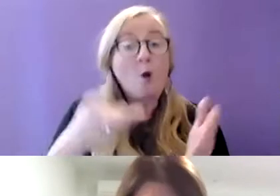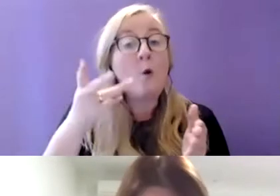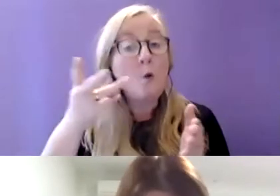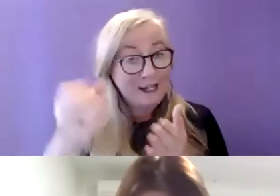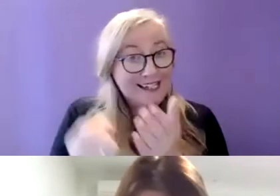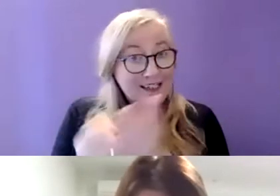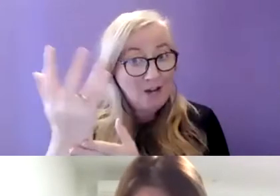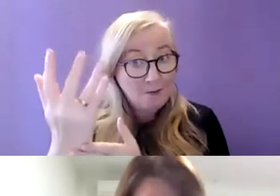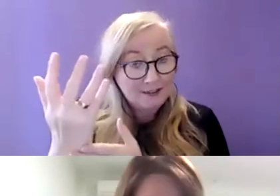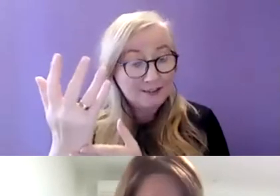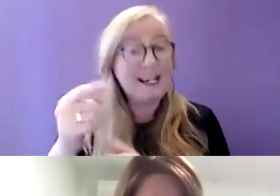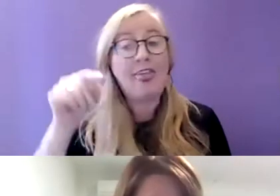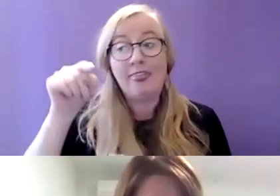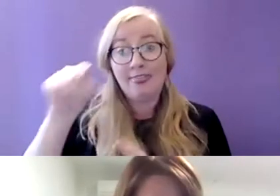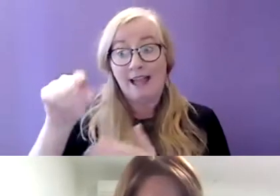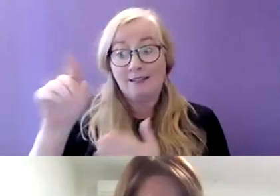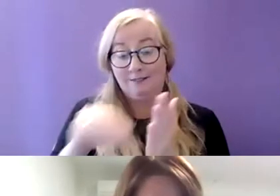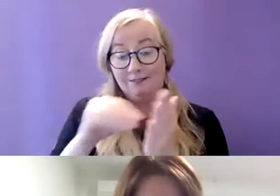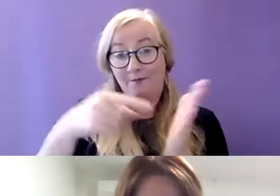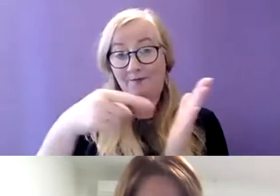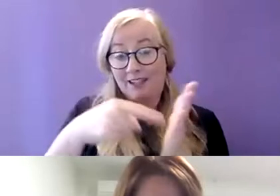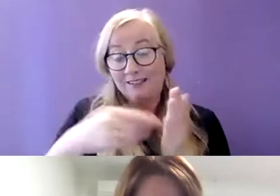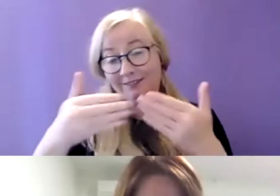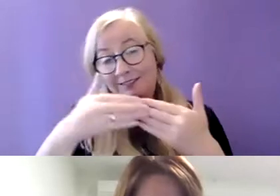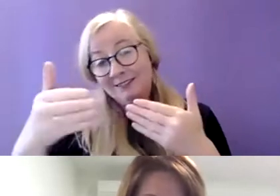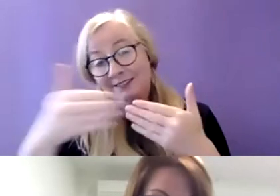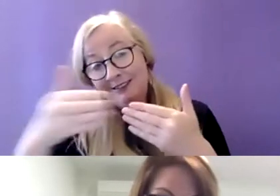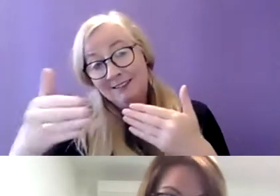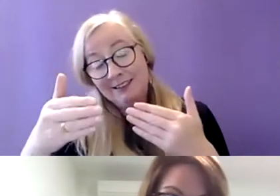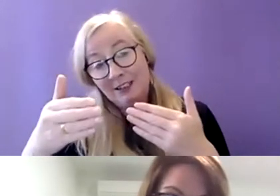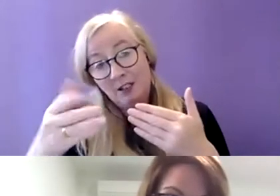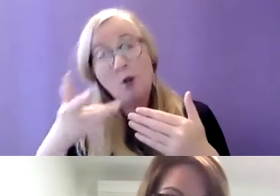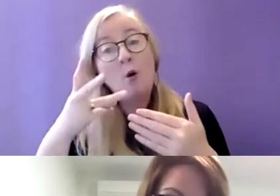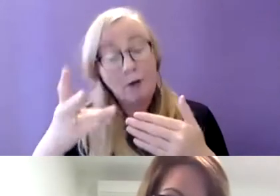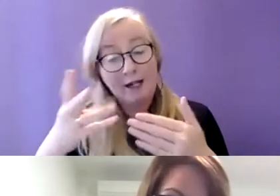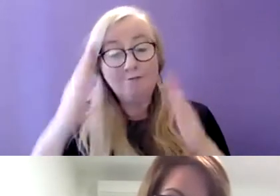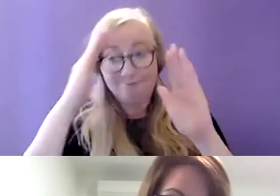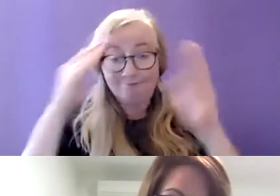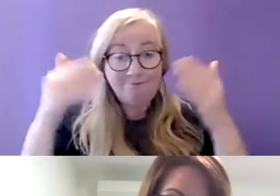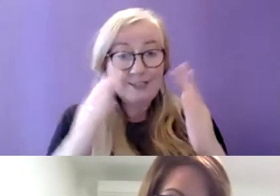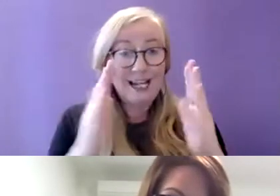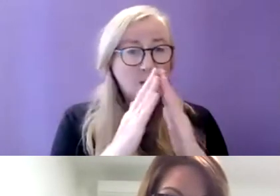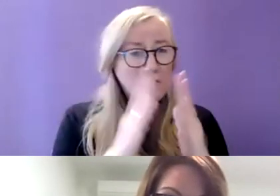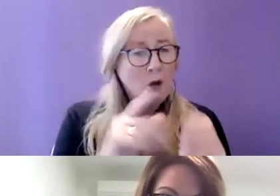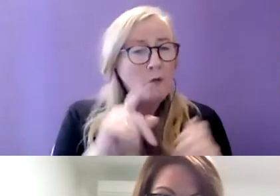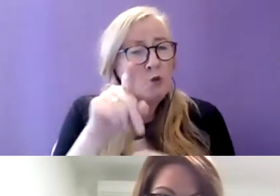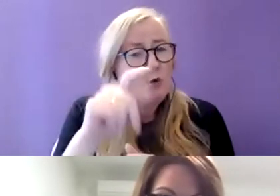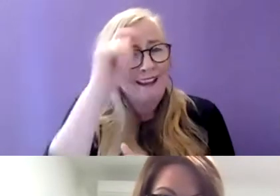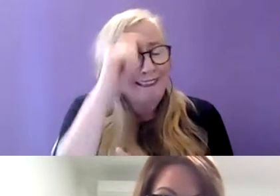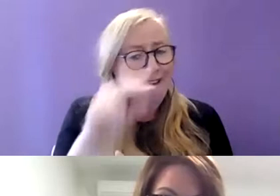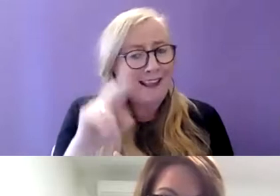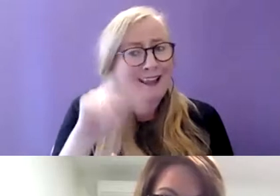you know the emphasis within that over the next year will very much be on the housing part but do you think there's scope for